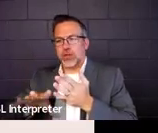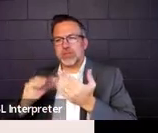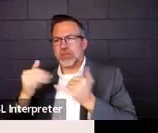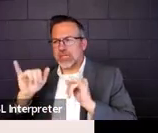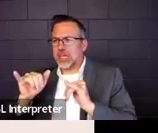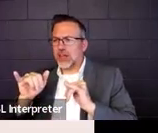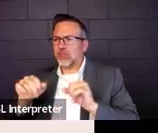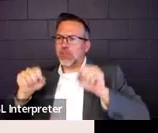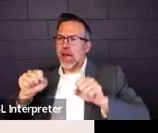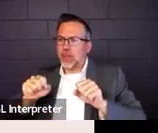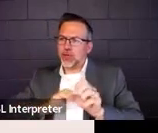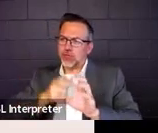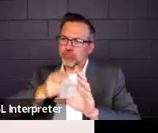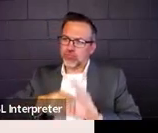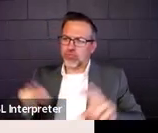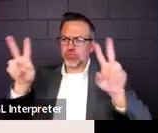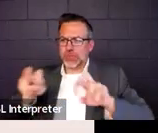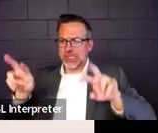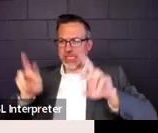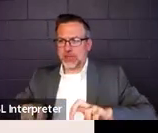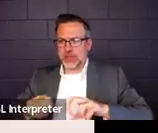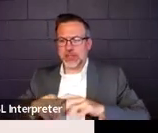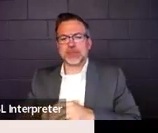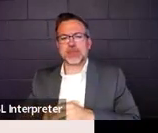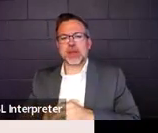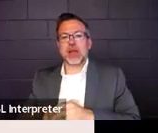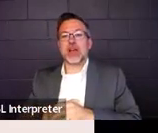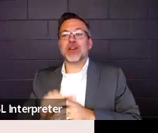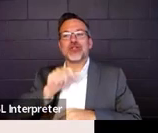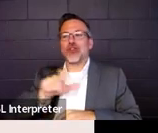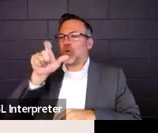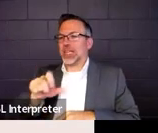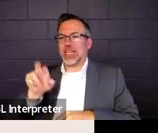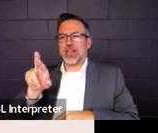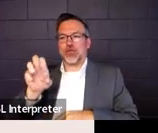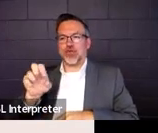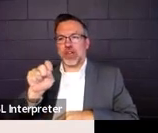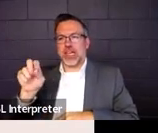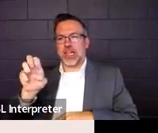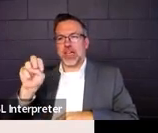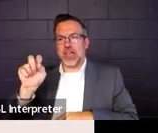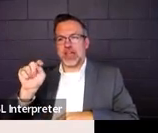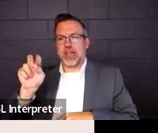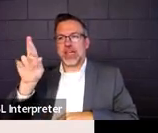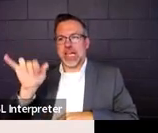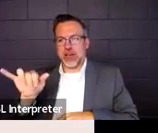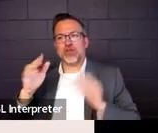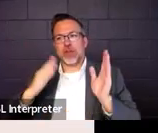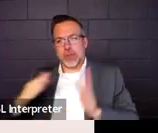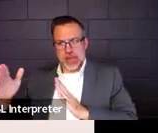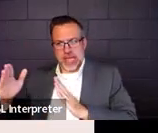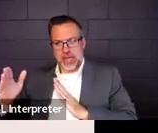So you don't need a reentry plan for medical because it's just going to be when they're better.